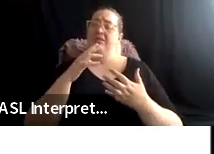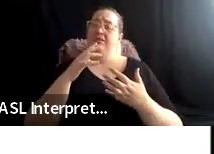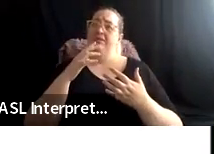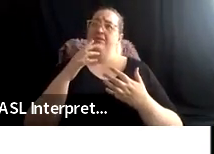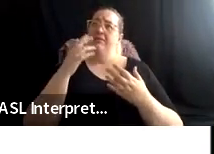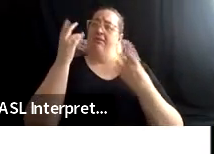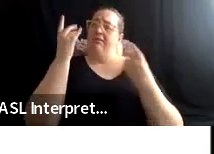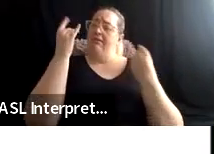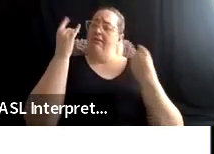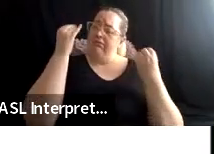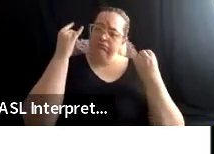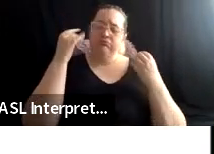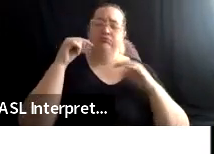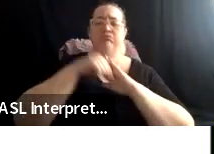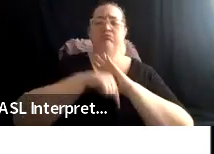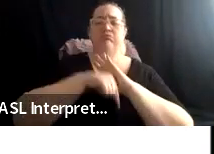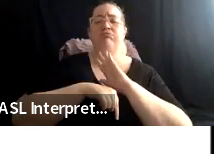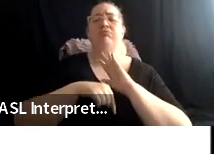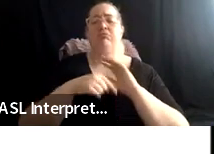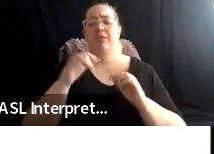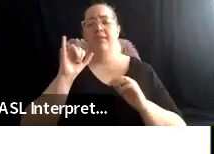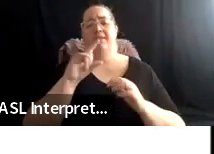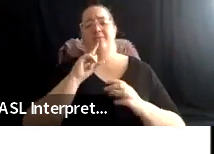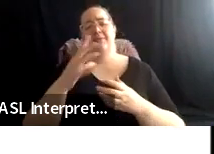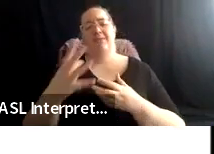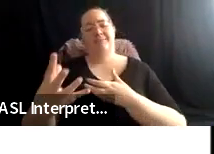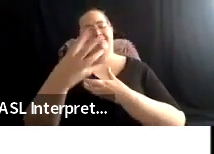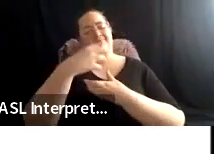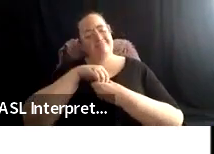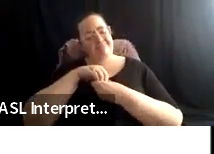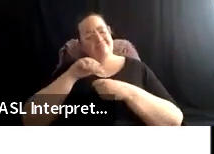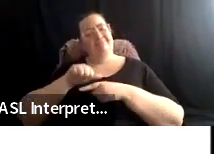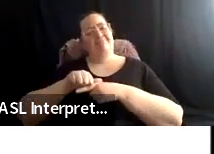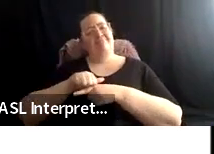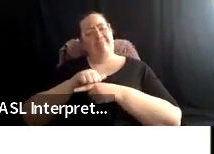embodied practice and I think there's great challenge and possibility ahead.